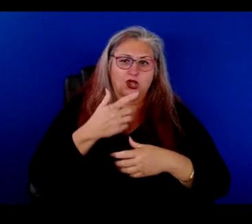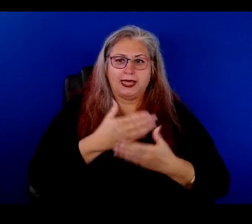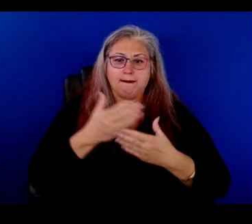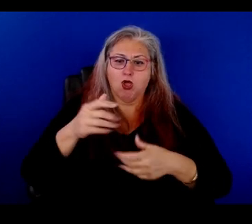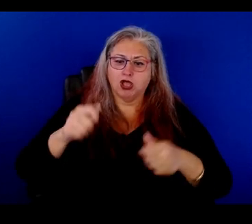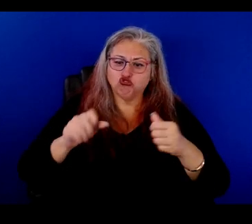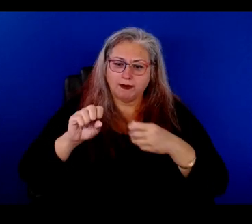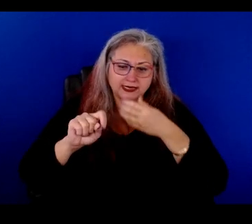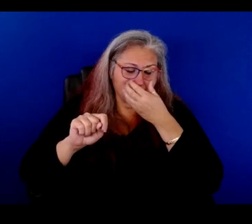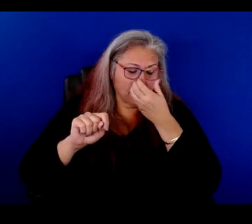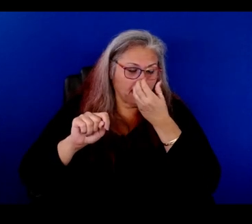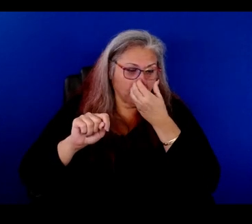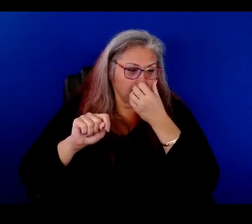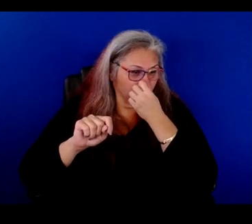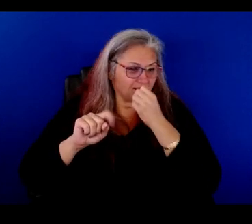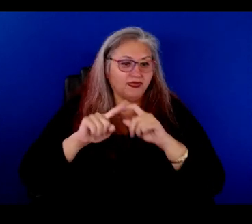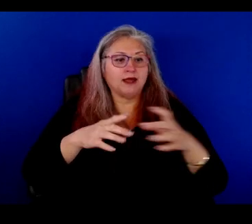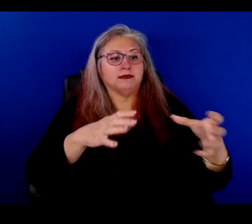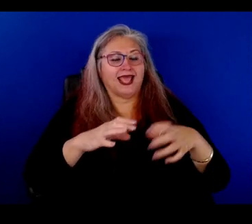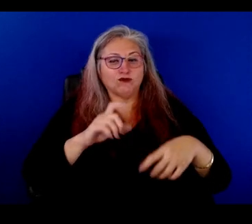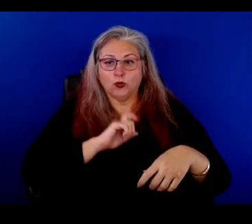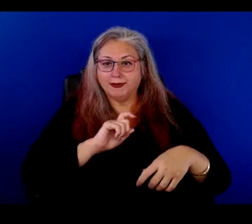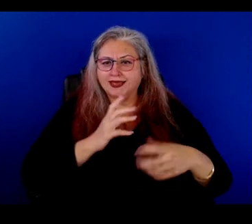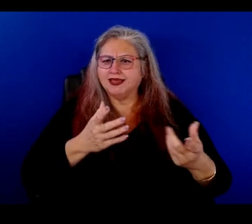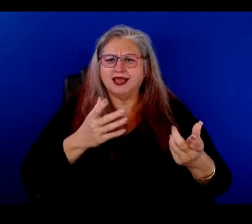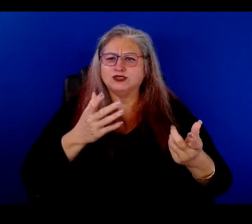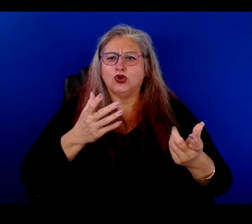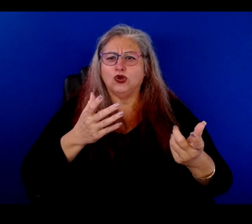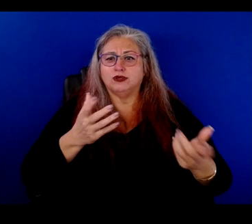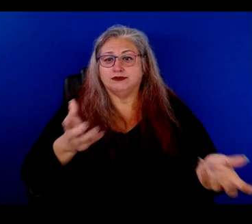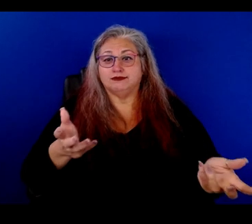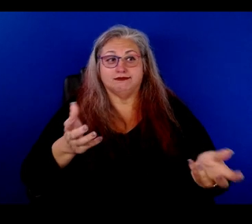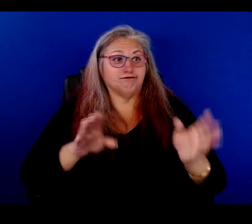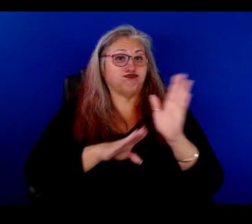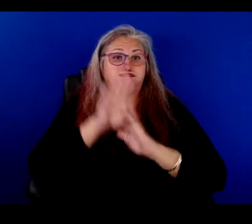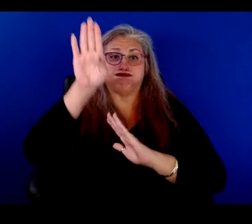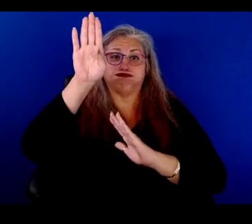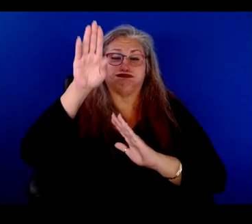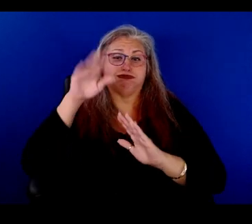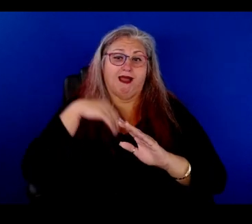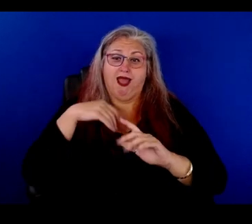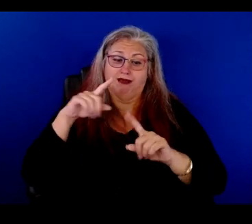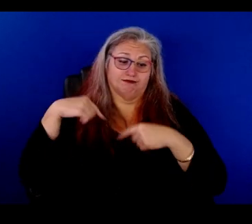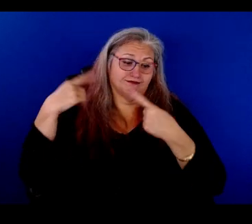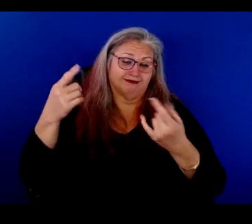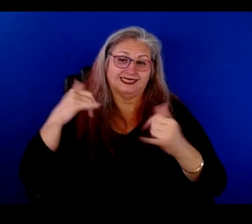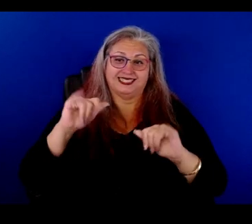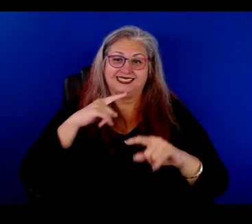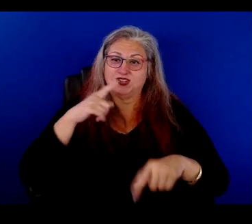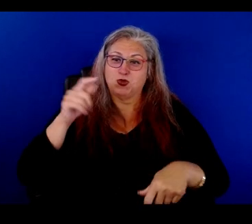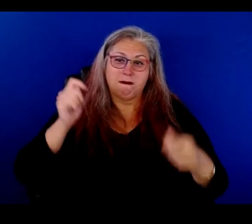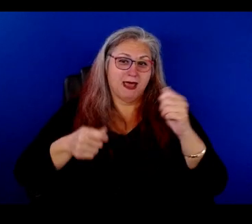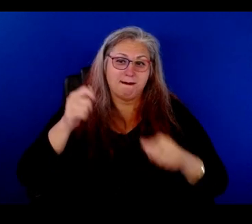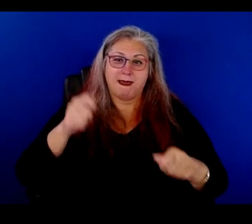drum set and then it was mine. And so right there, it just, it took off and been doing it ever since. just like, know,